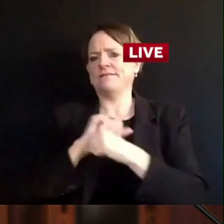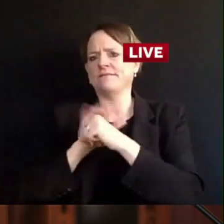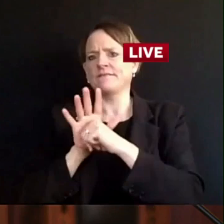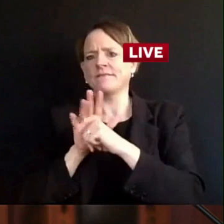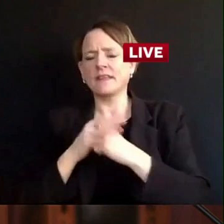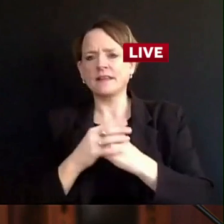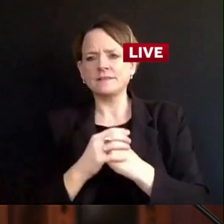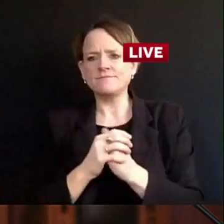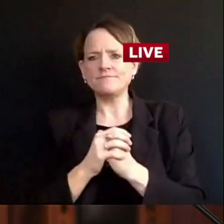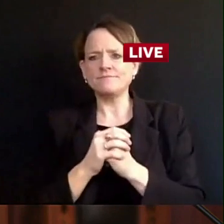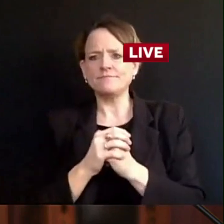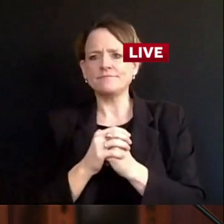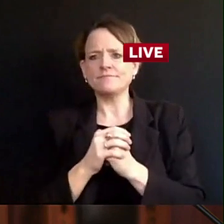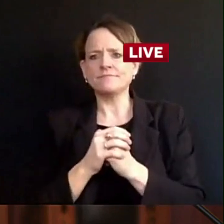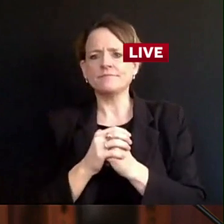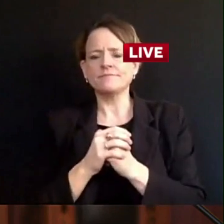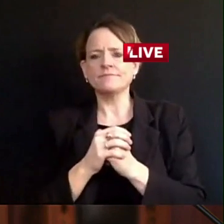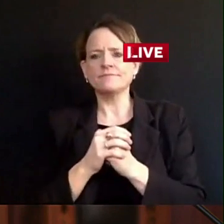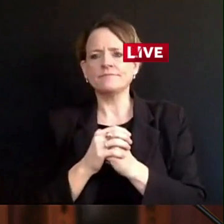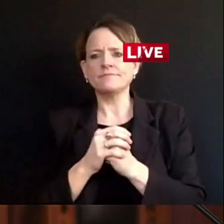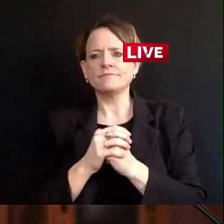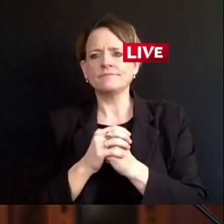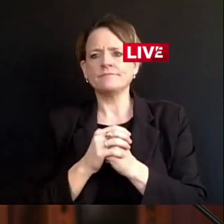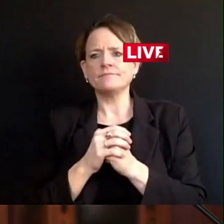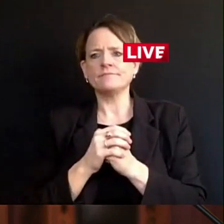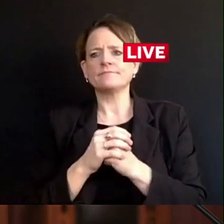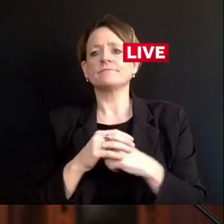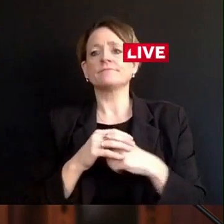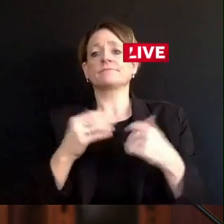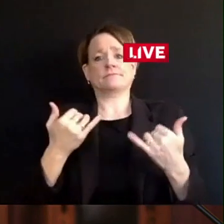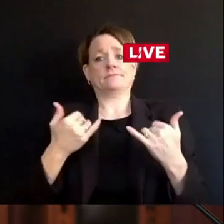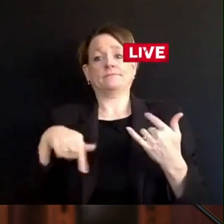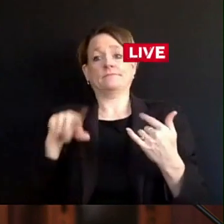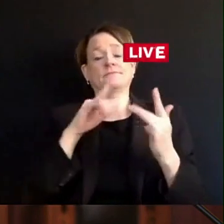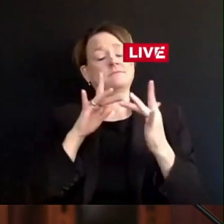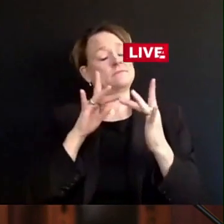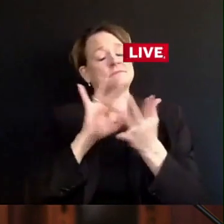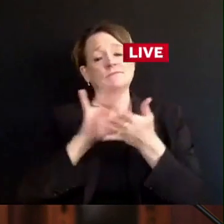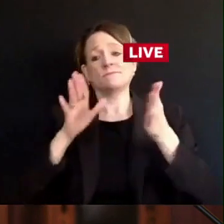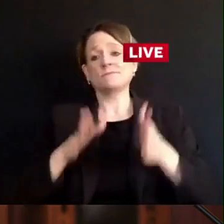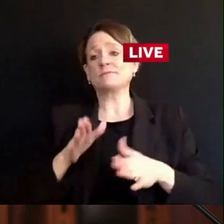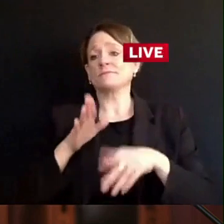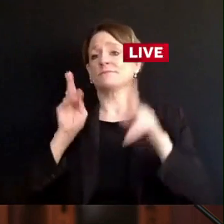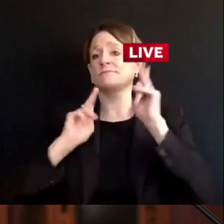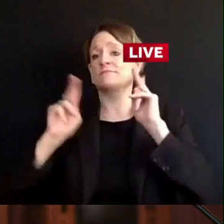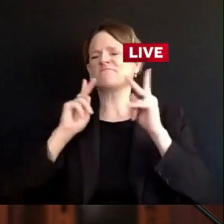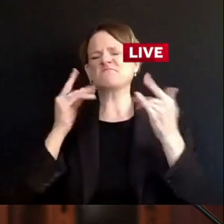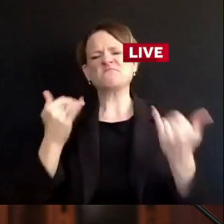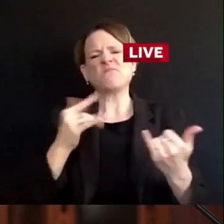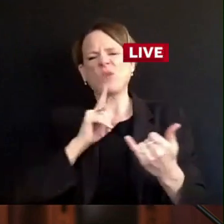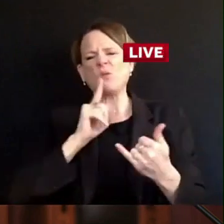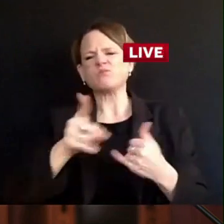state level have more work than they can manage. We are anxiously encouraging